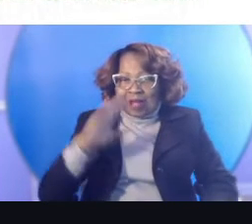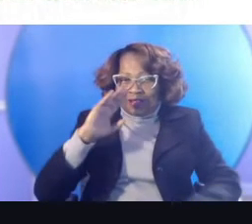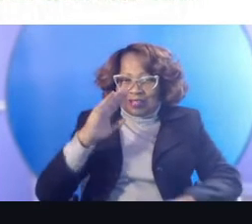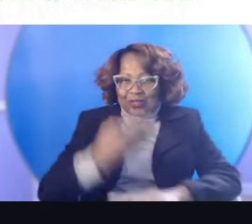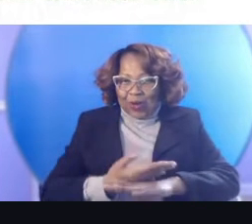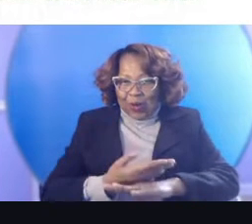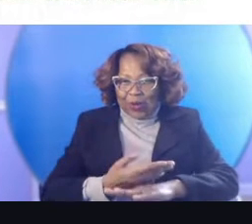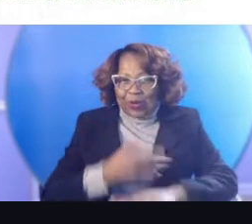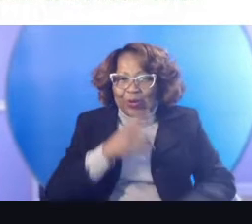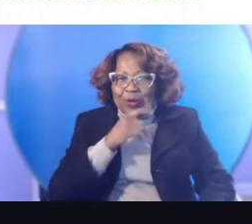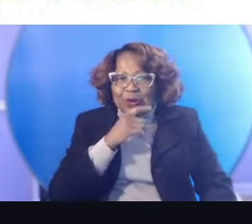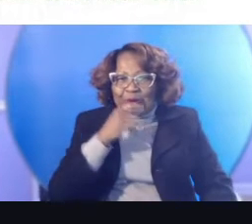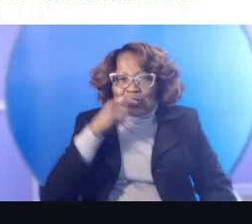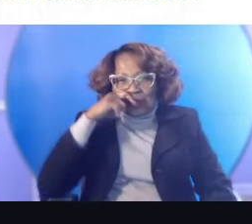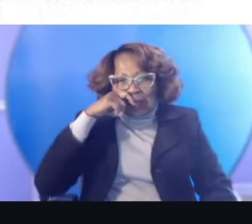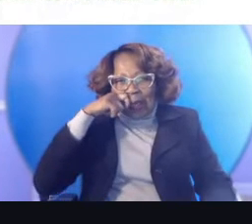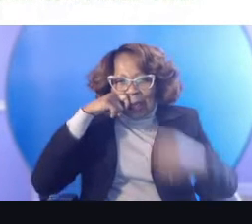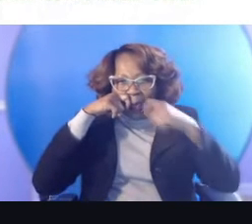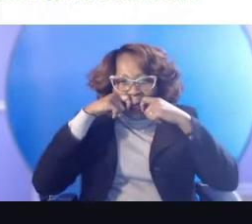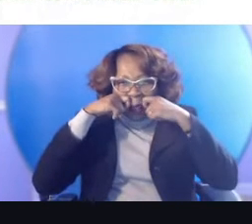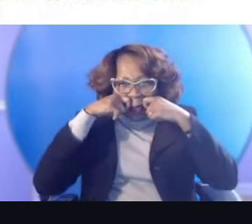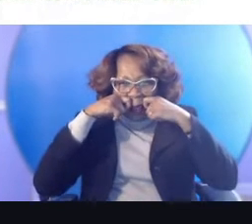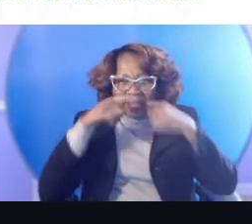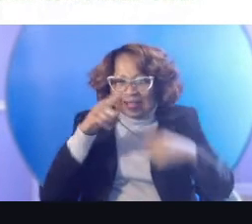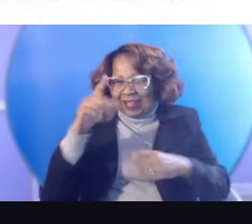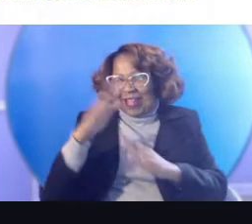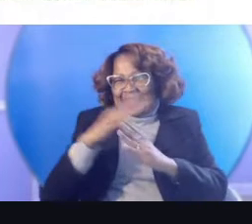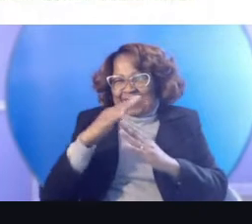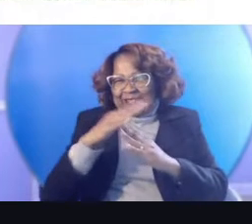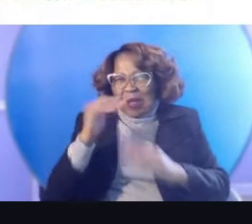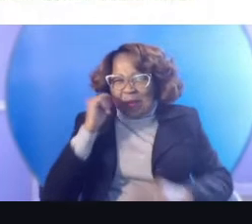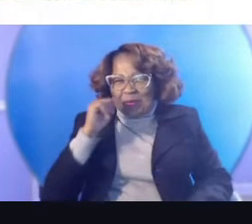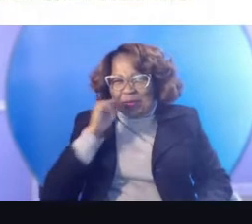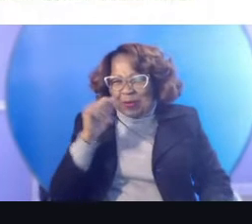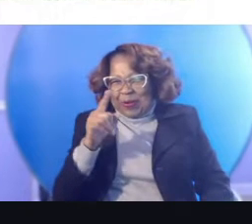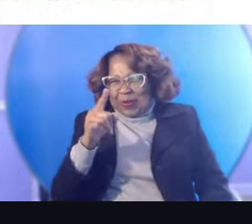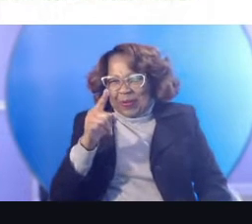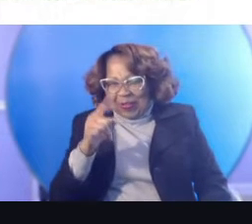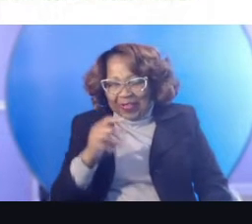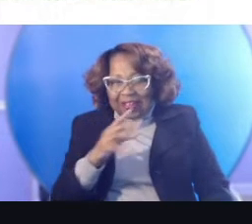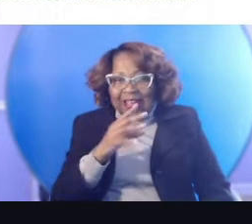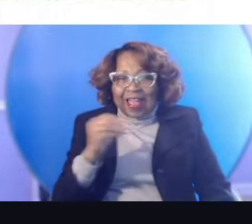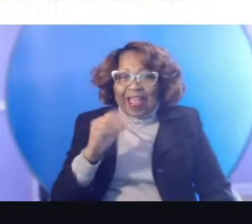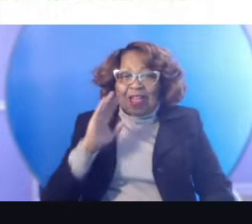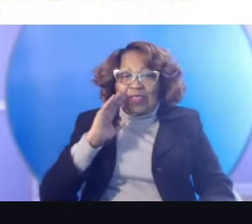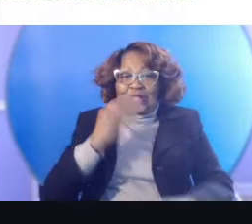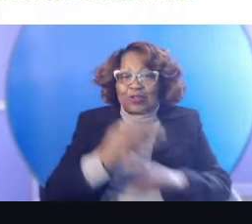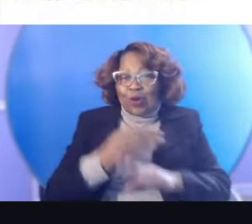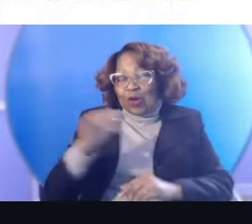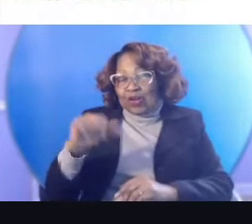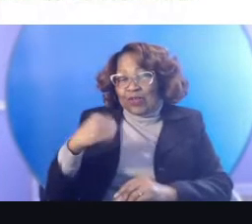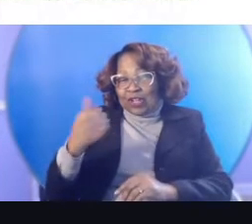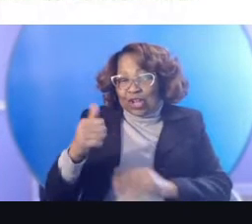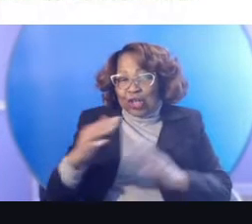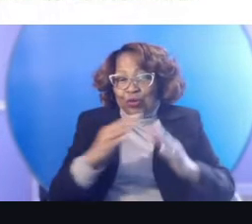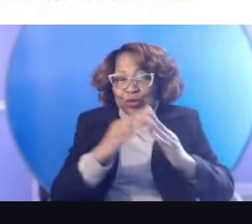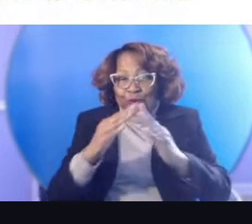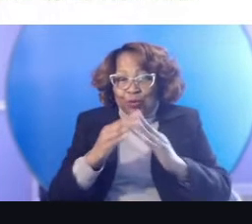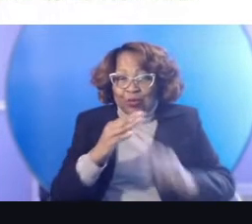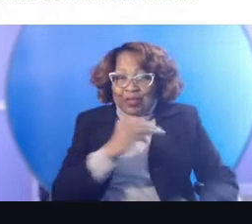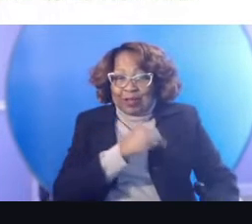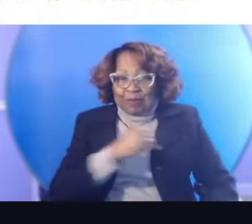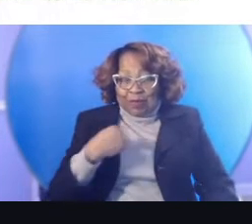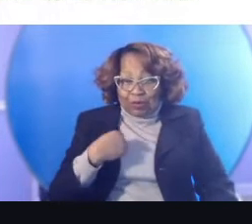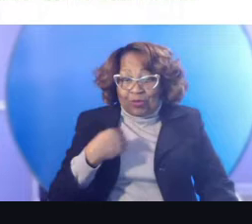who is the snaggletooth, uh, lady up top. And, uh, the daughter of another one of our community members. Um,